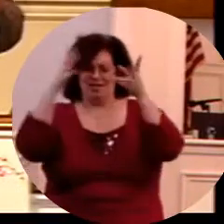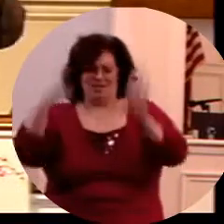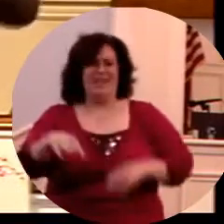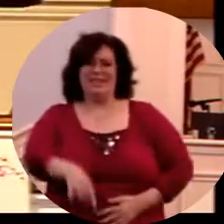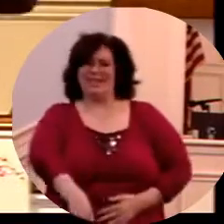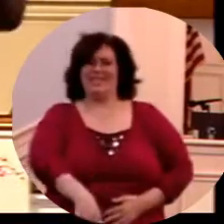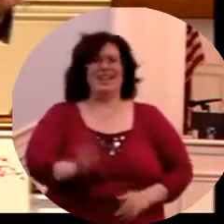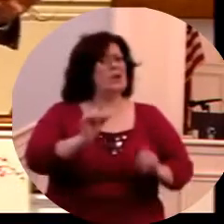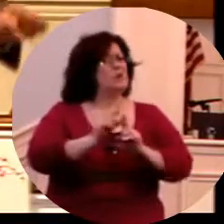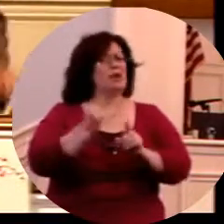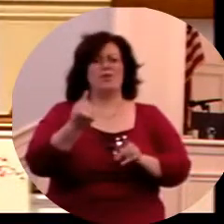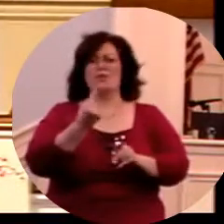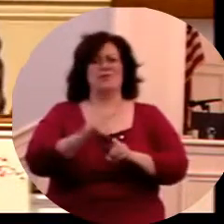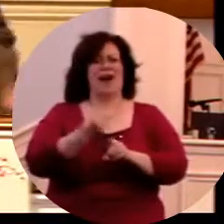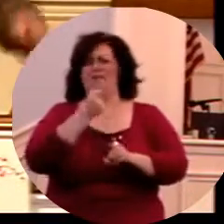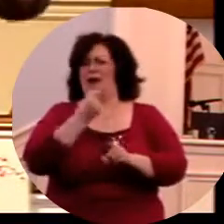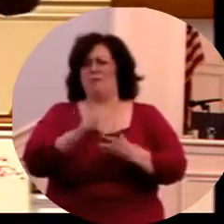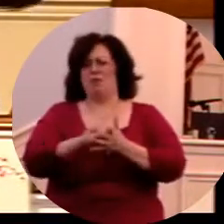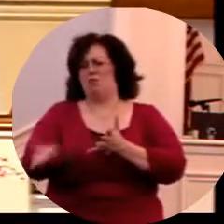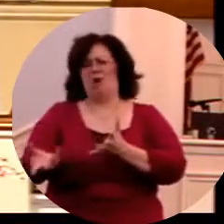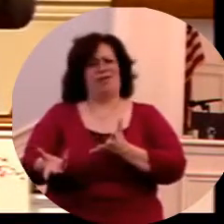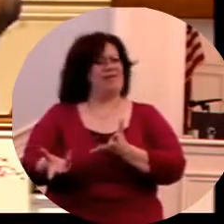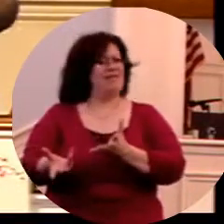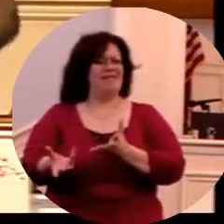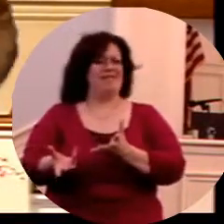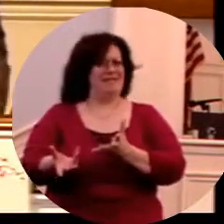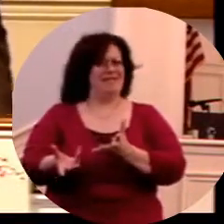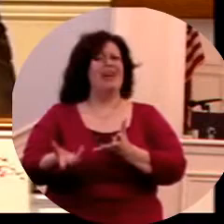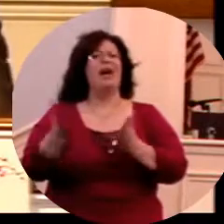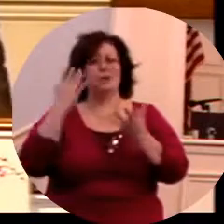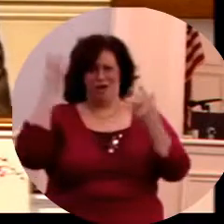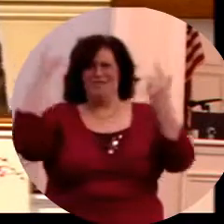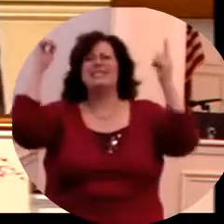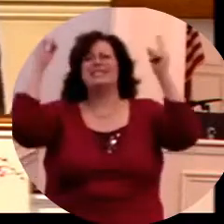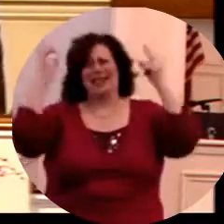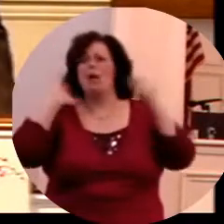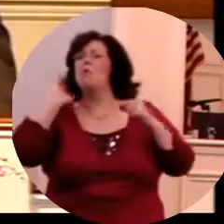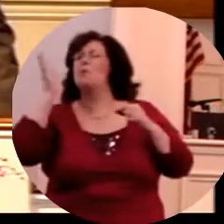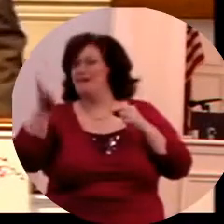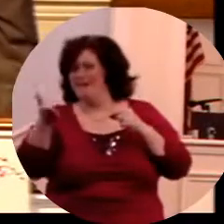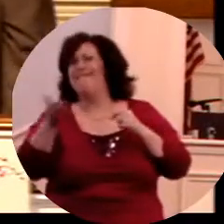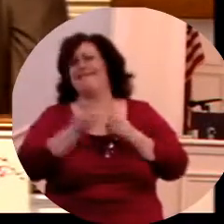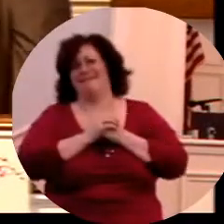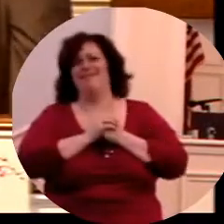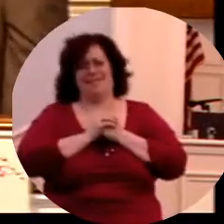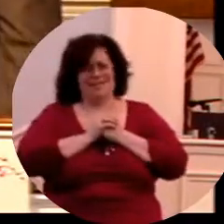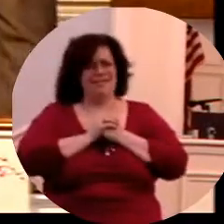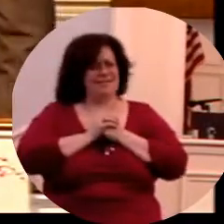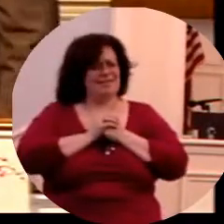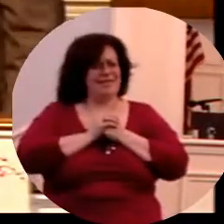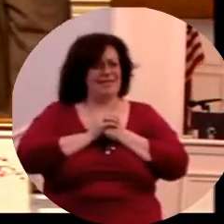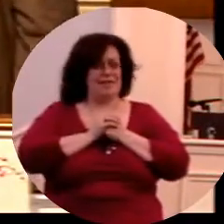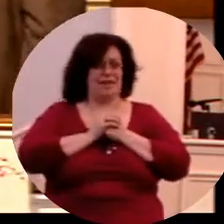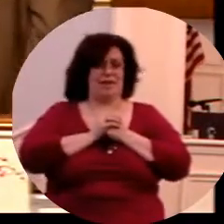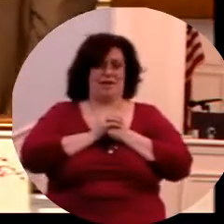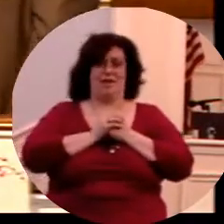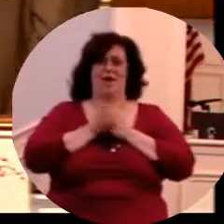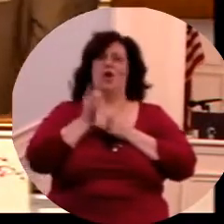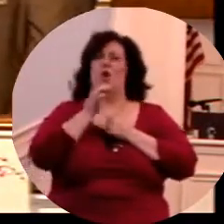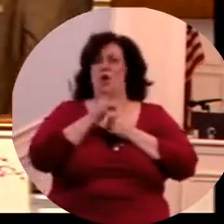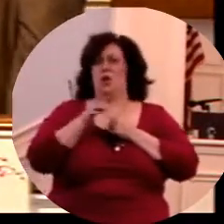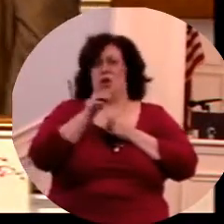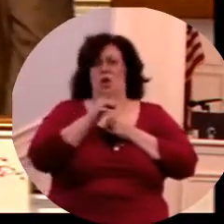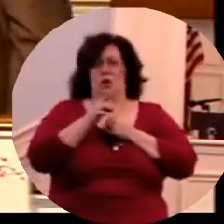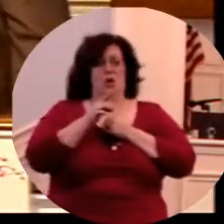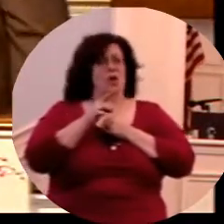his word would not return to him void, it would accomplish that which he pleases, it will prosper in the things where to he sends it. I tell